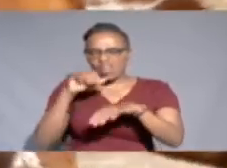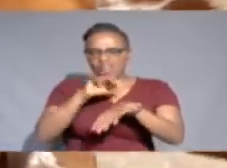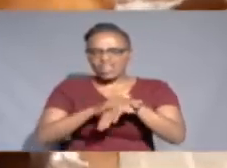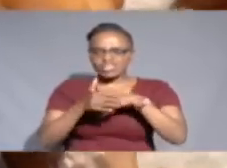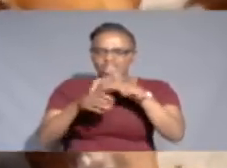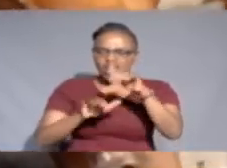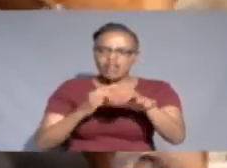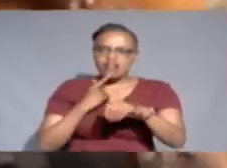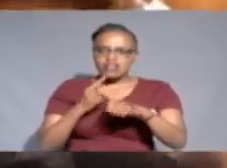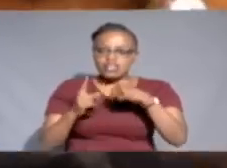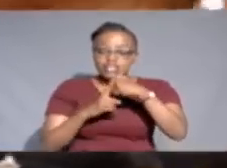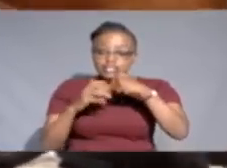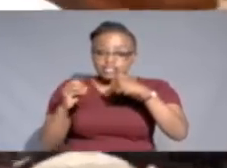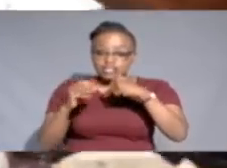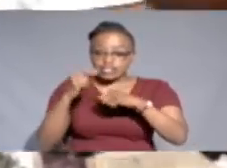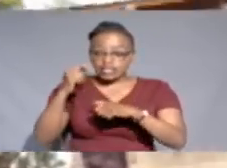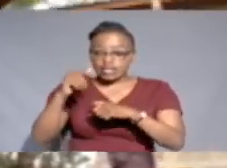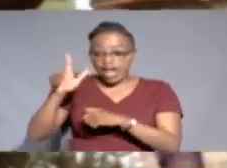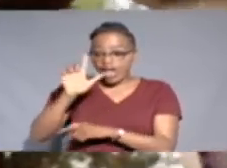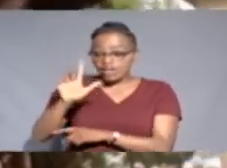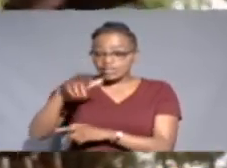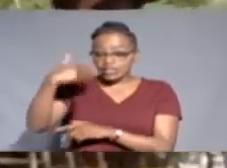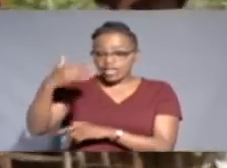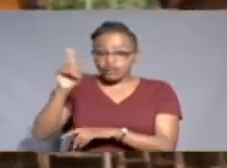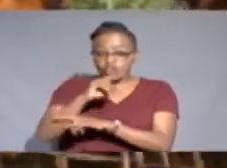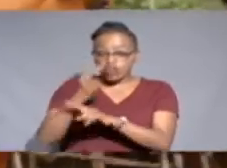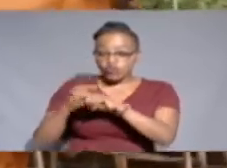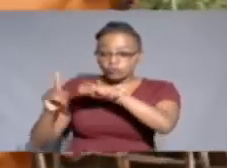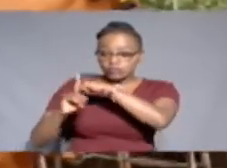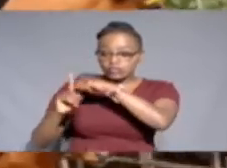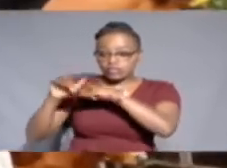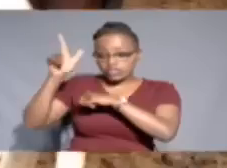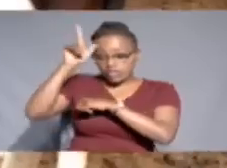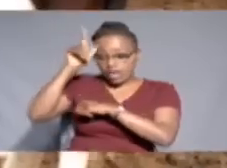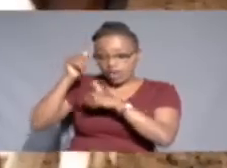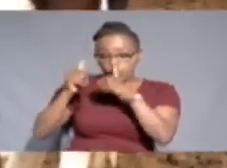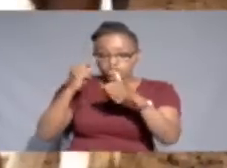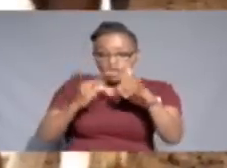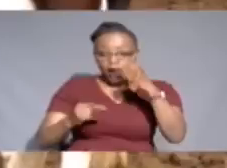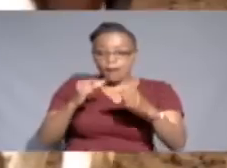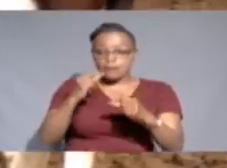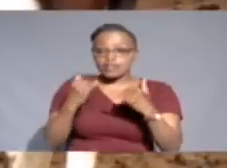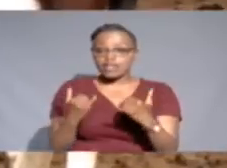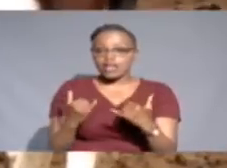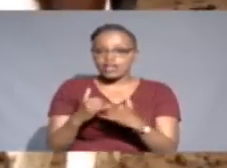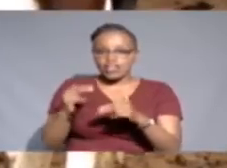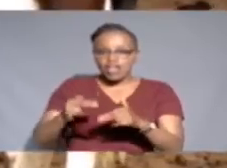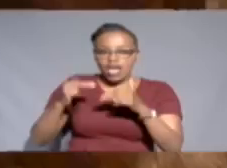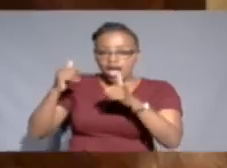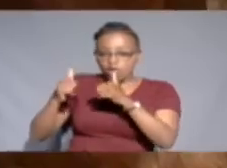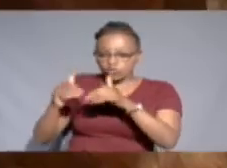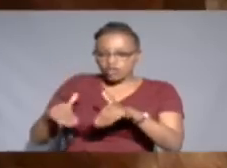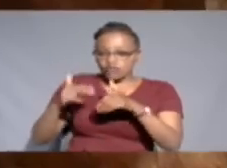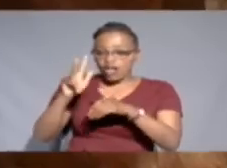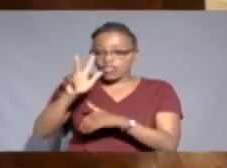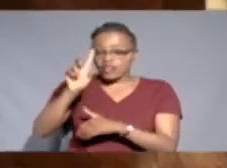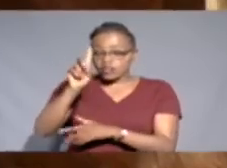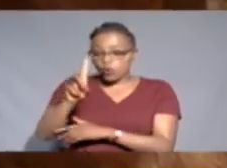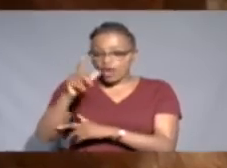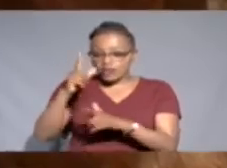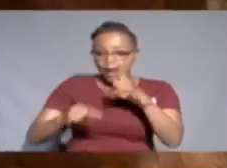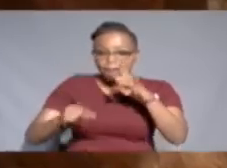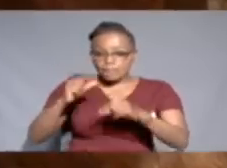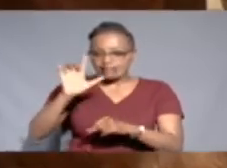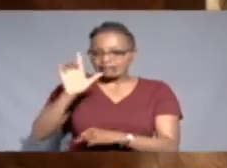160 liters of milk daily from the six cows they are milking. The highest producer here giving 31 liters